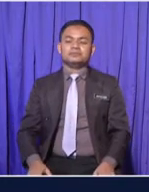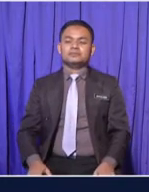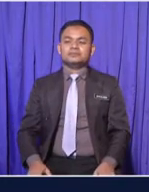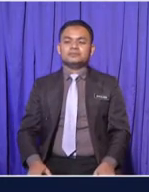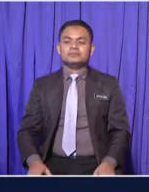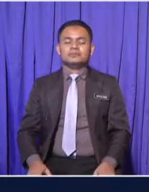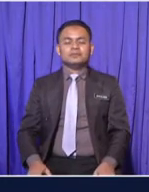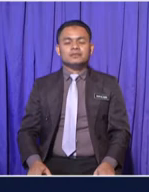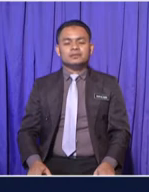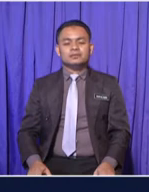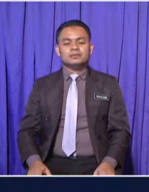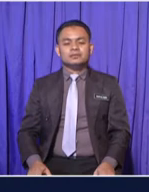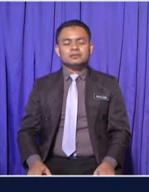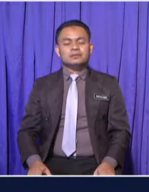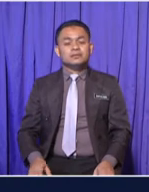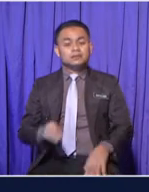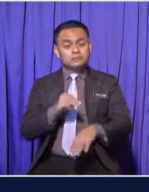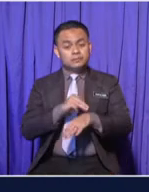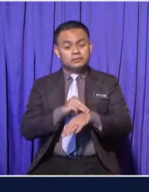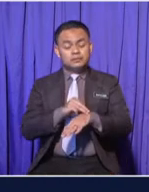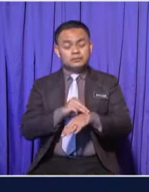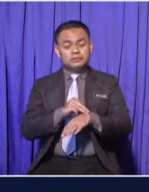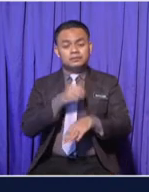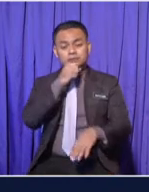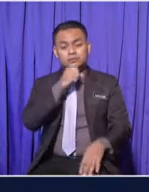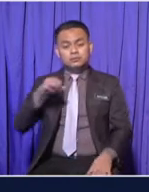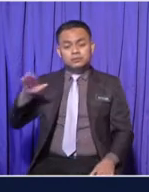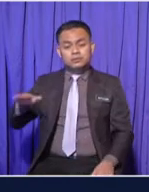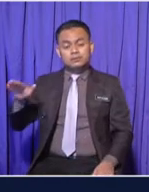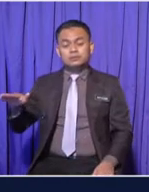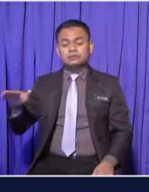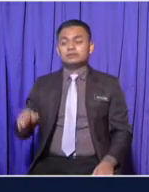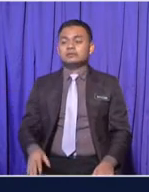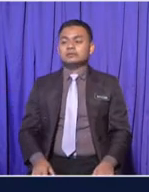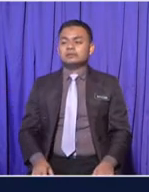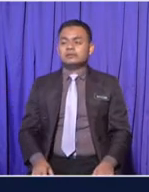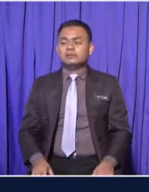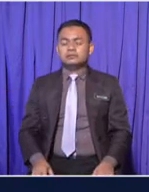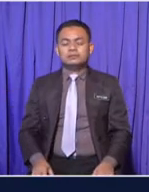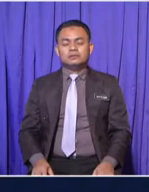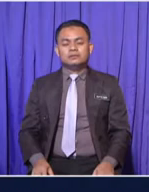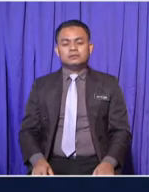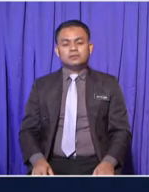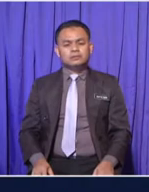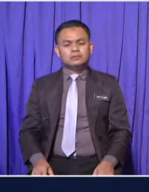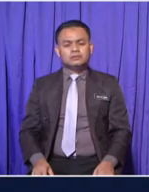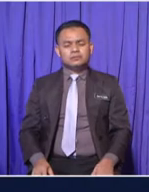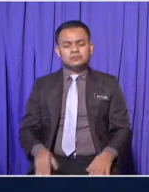At the child stage, they grow taller and do more things